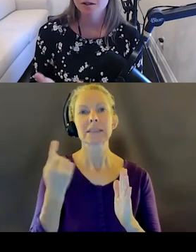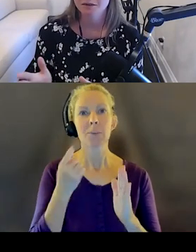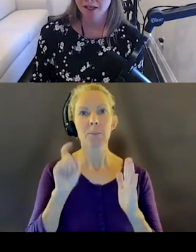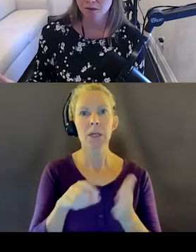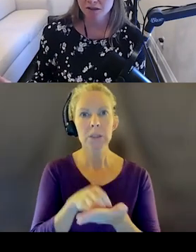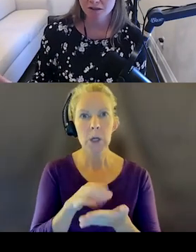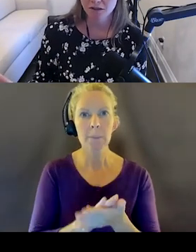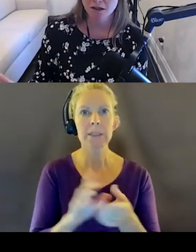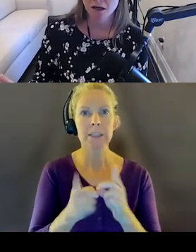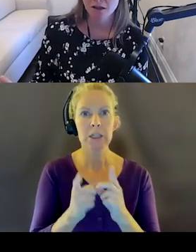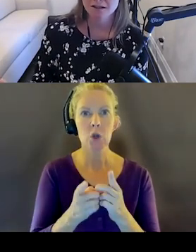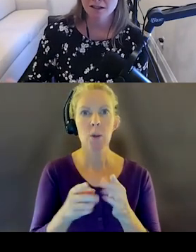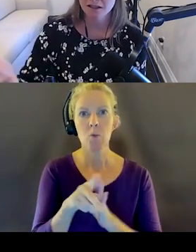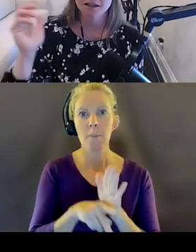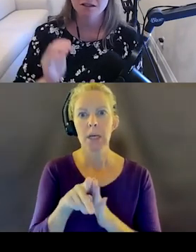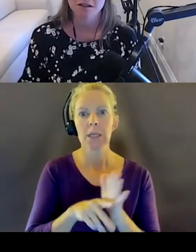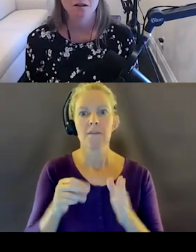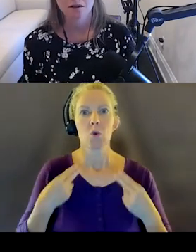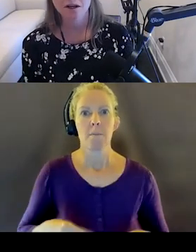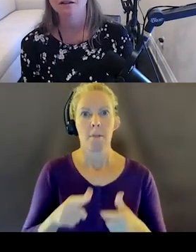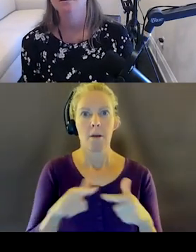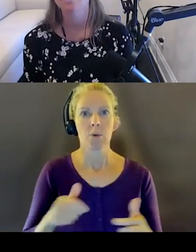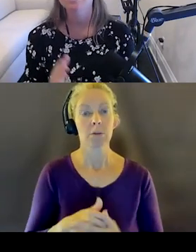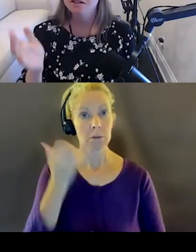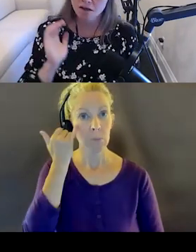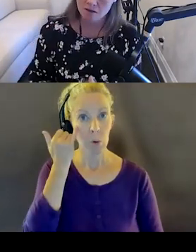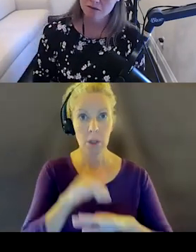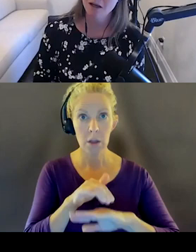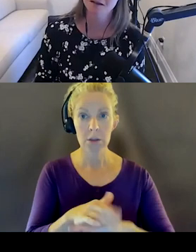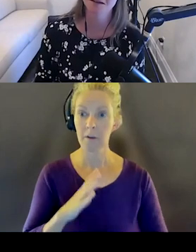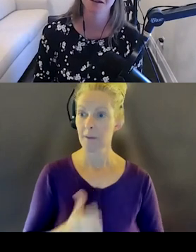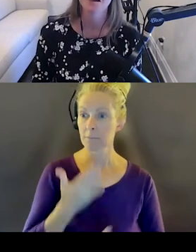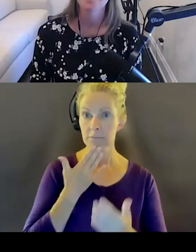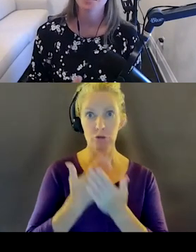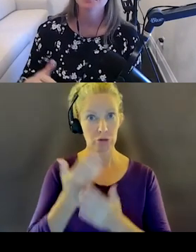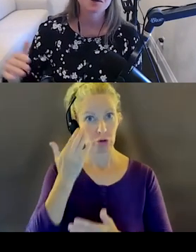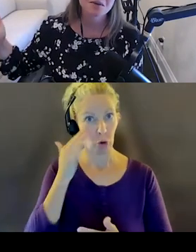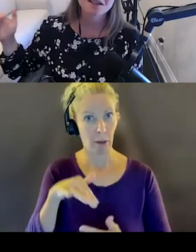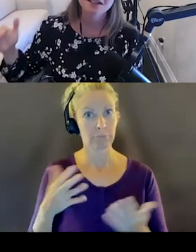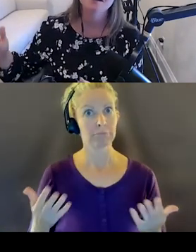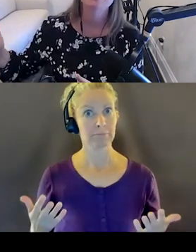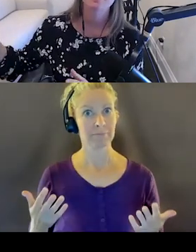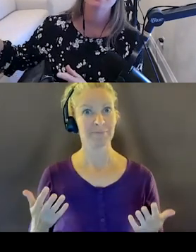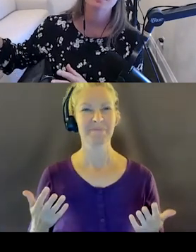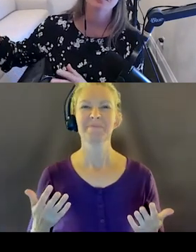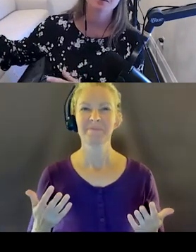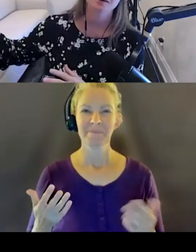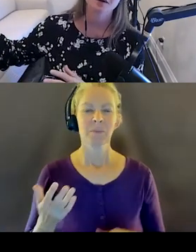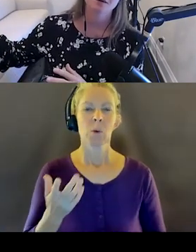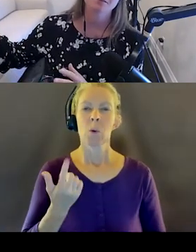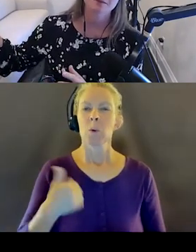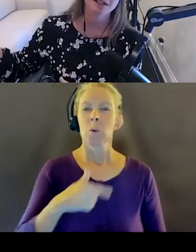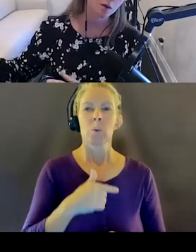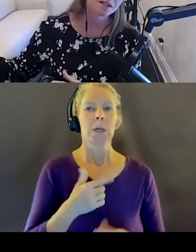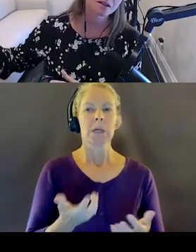properties human language. Let's say it's in English. Great. Well, that's good enough. We don't want to leave anything to